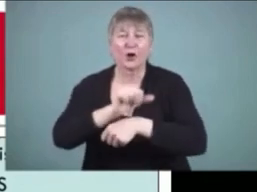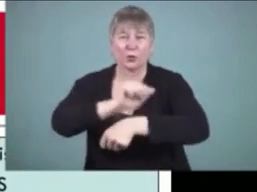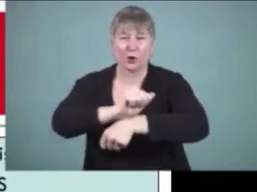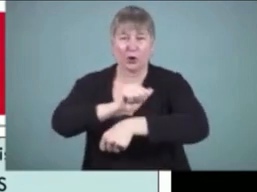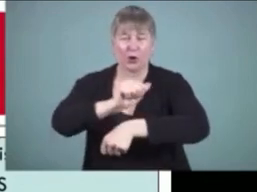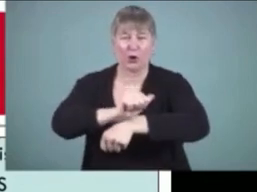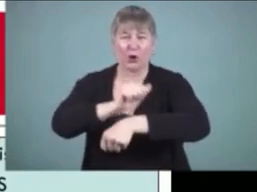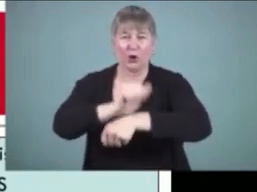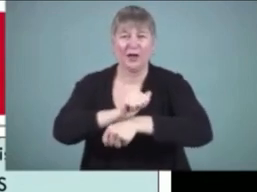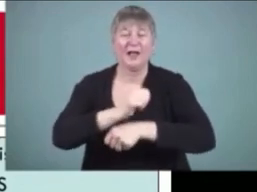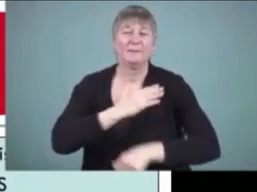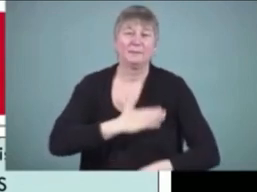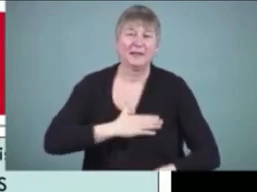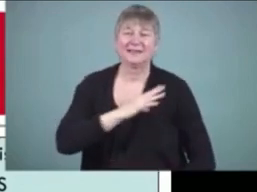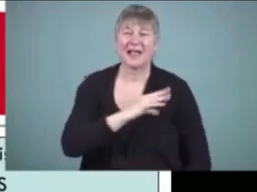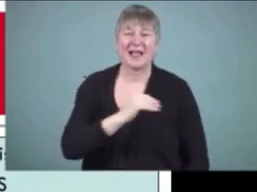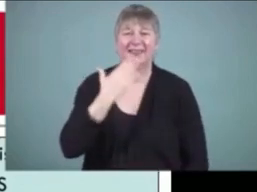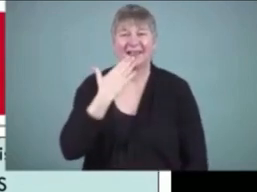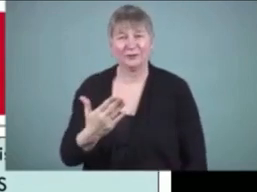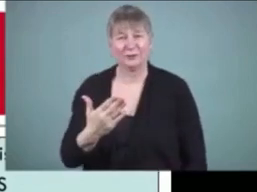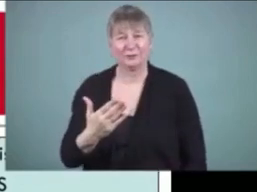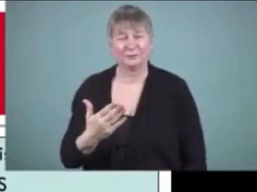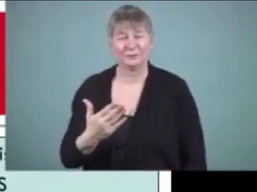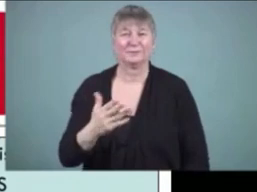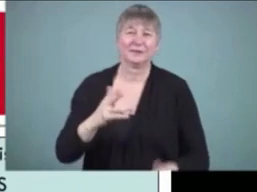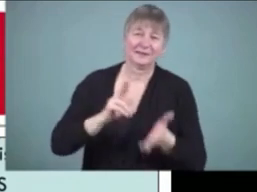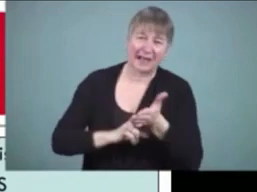Please and thank you. Signed, Ryan.